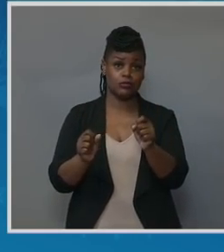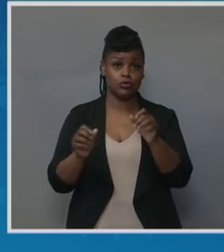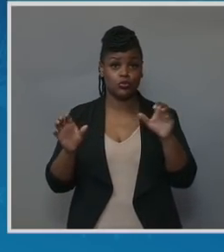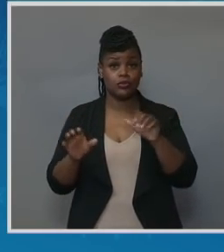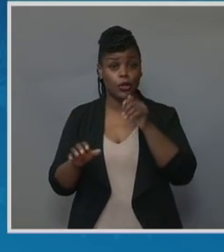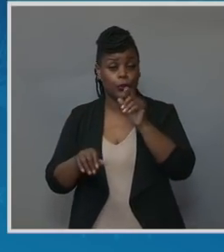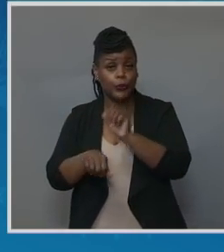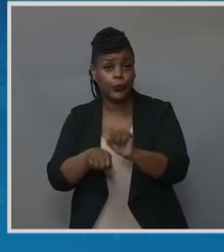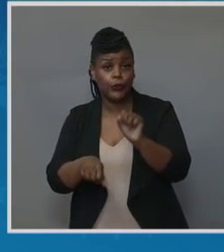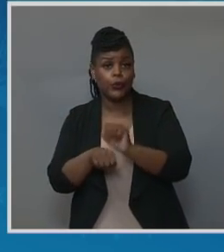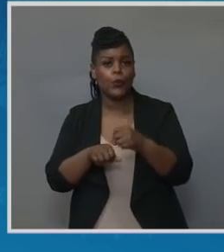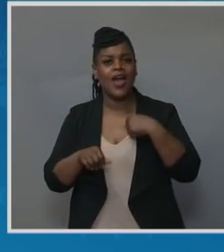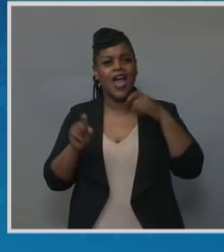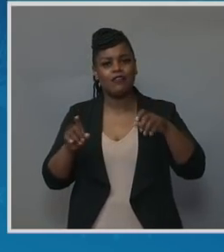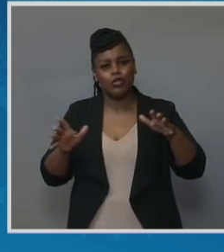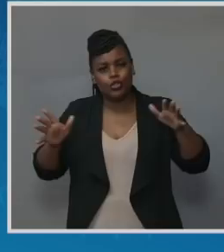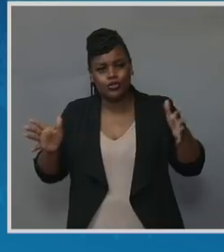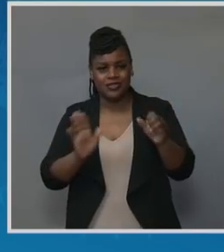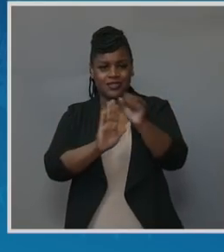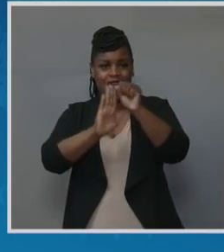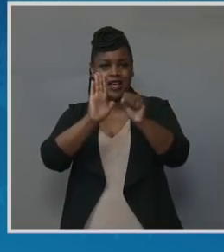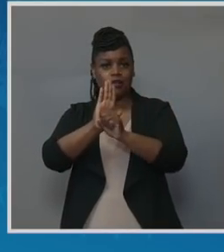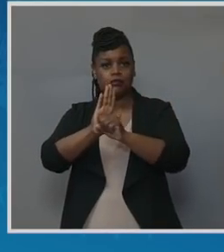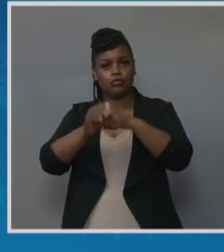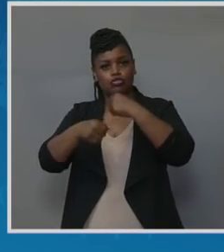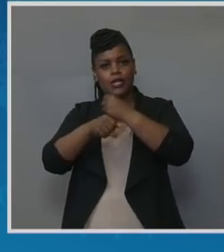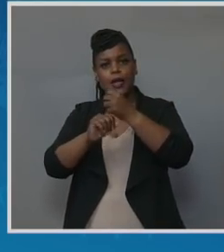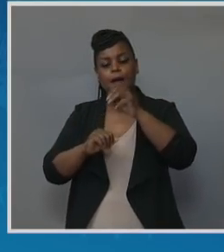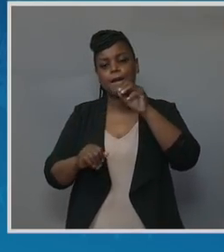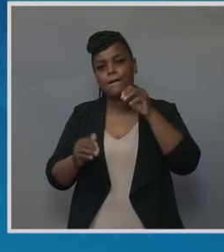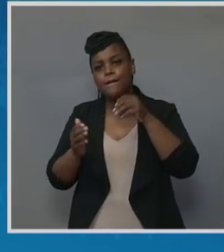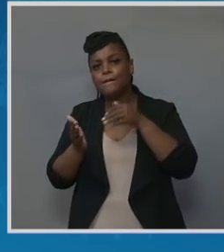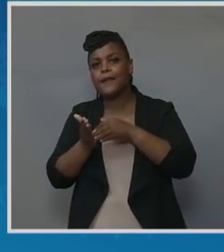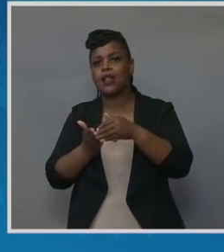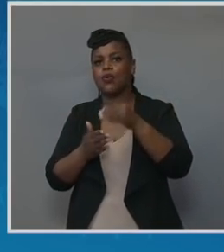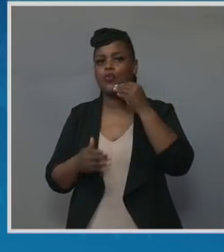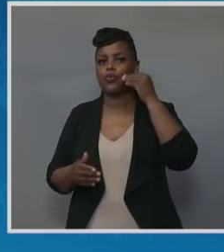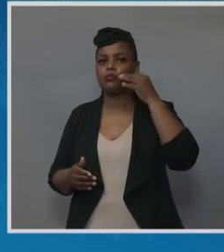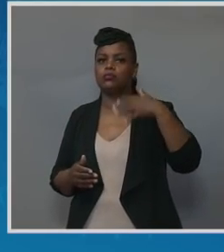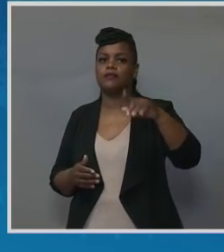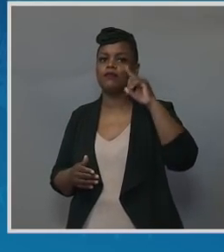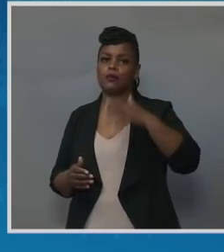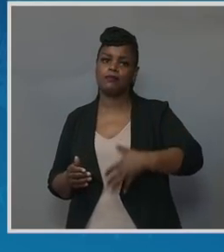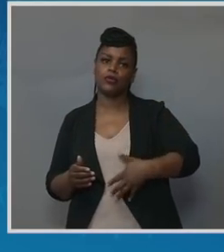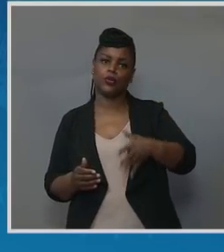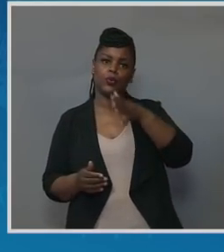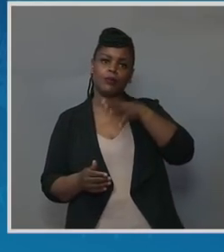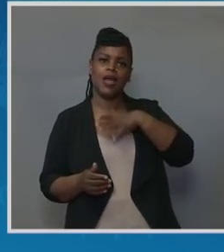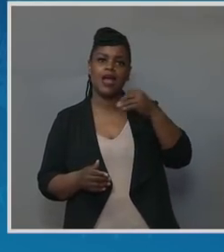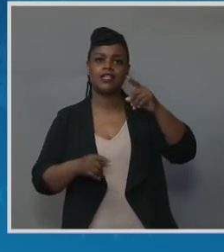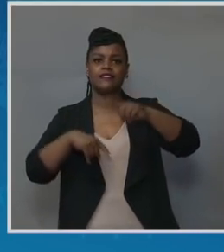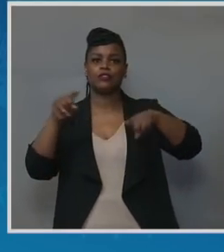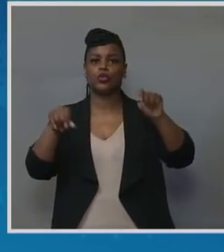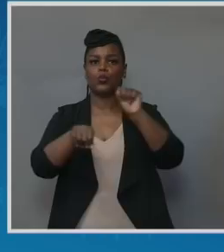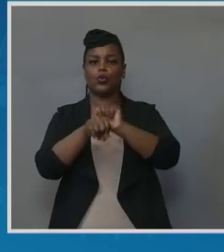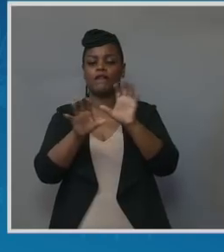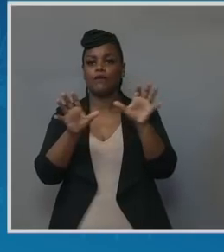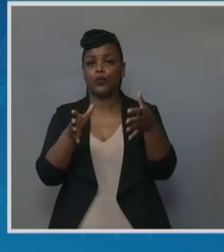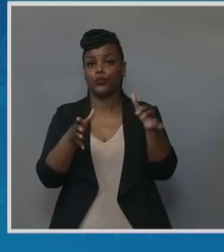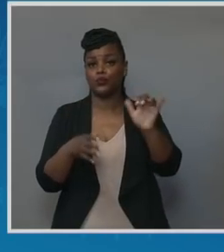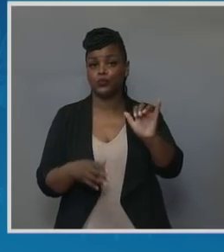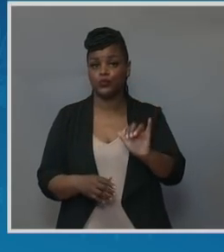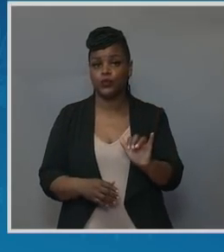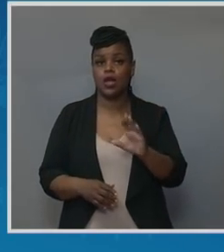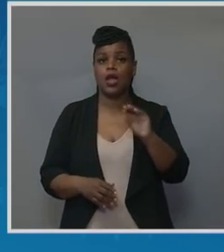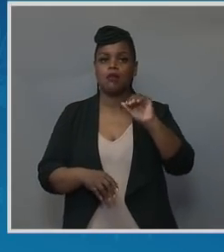states to create medical homes for pregnancy care, and funding efforts to diversify the workforce and implement